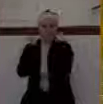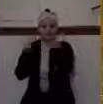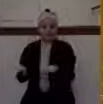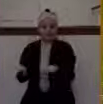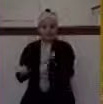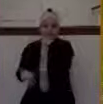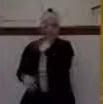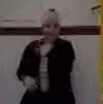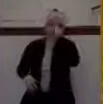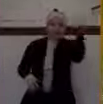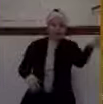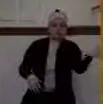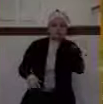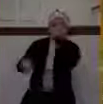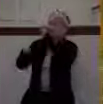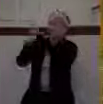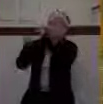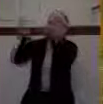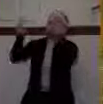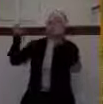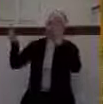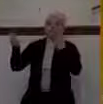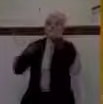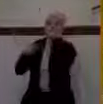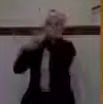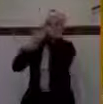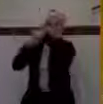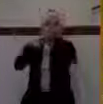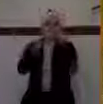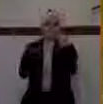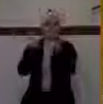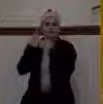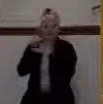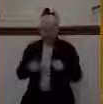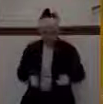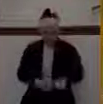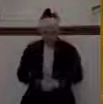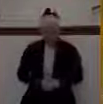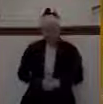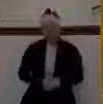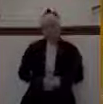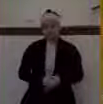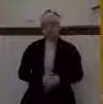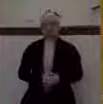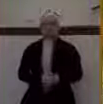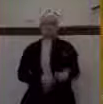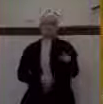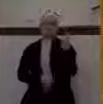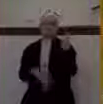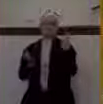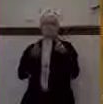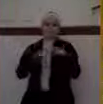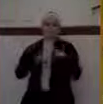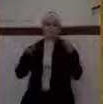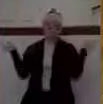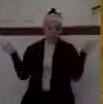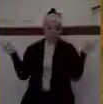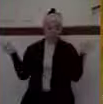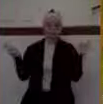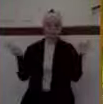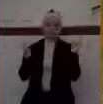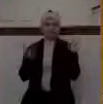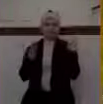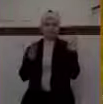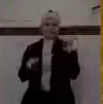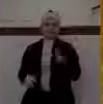palace, again, there was a parade of guards around him with these golden shields. And it was very pompous. It was very impressive, this